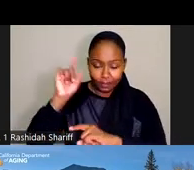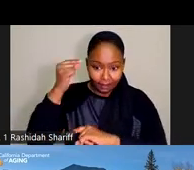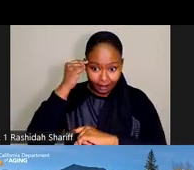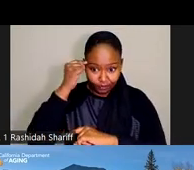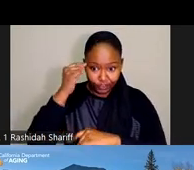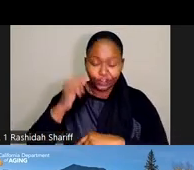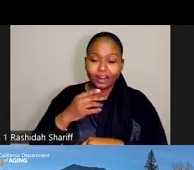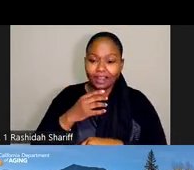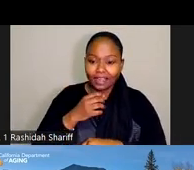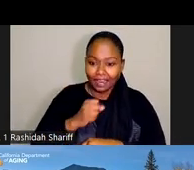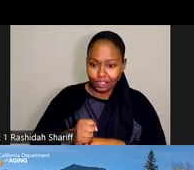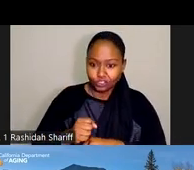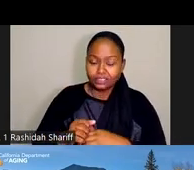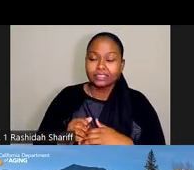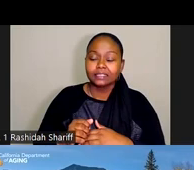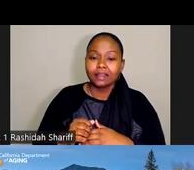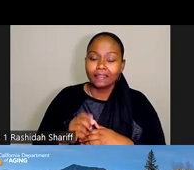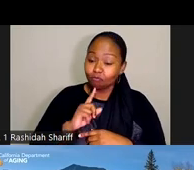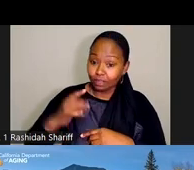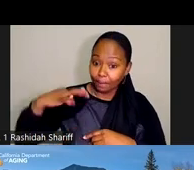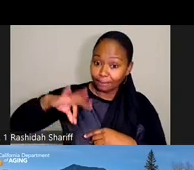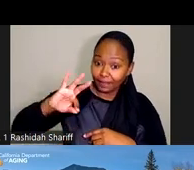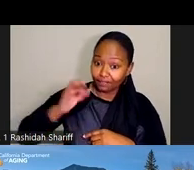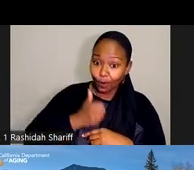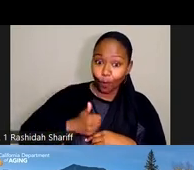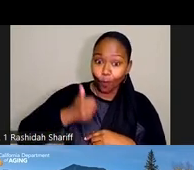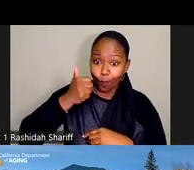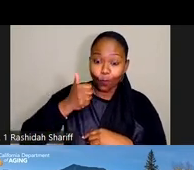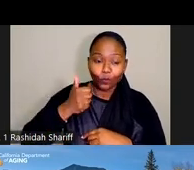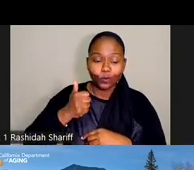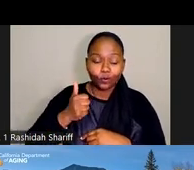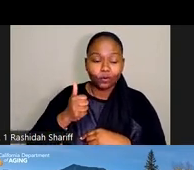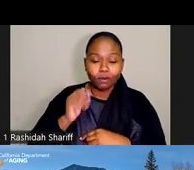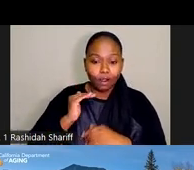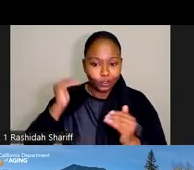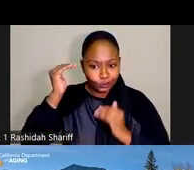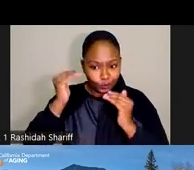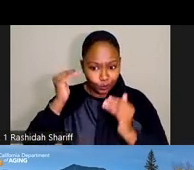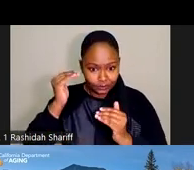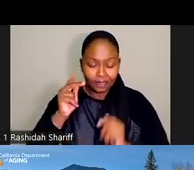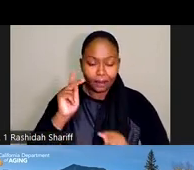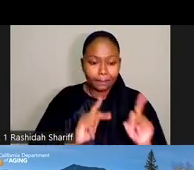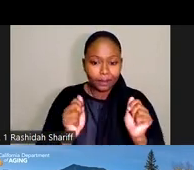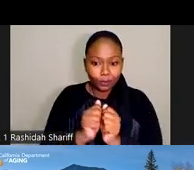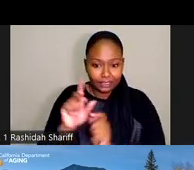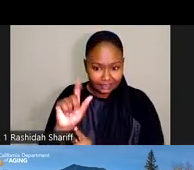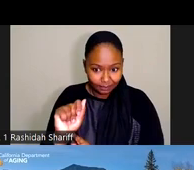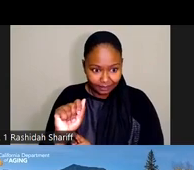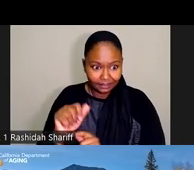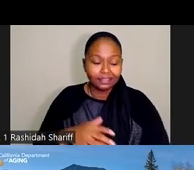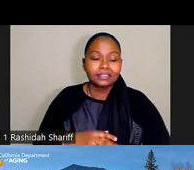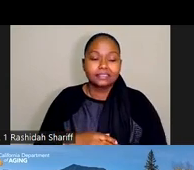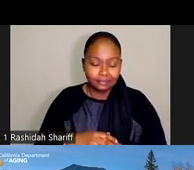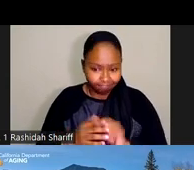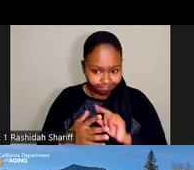benefit older adults, people with disabilities, and family caregivers. And we'll share for you, we're sharing with you